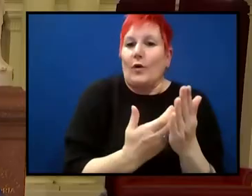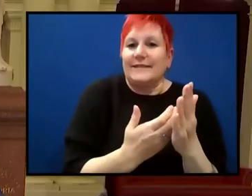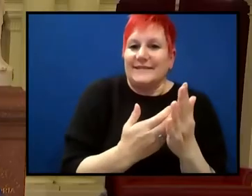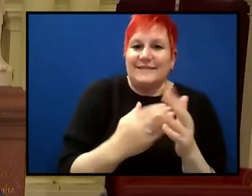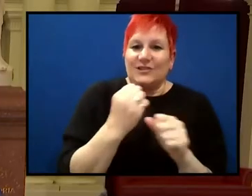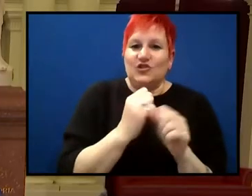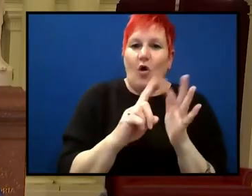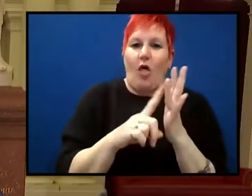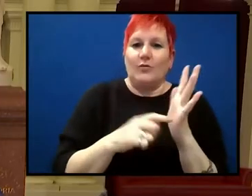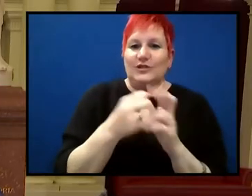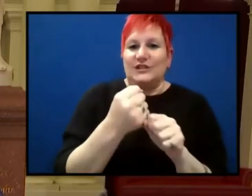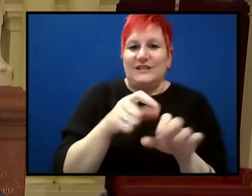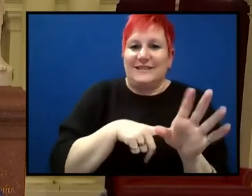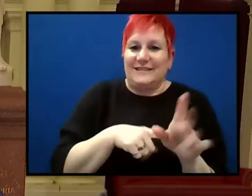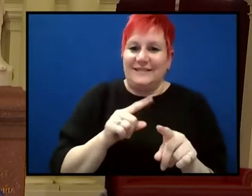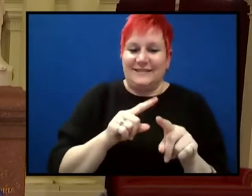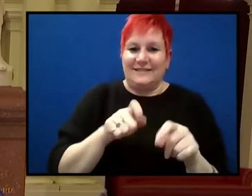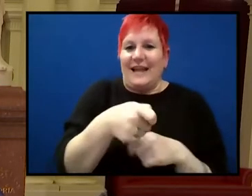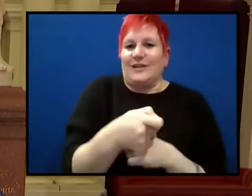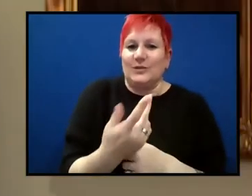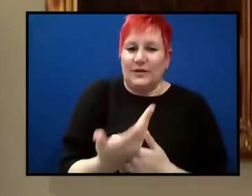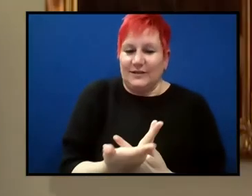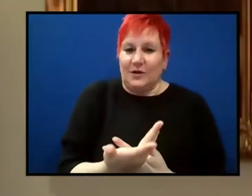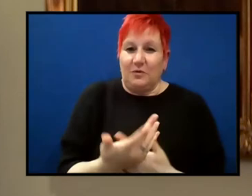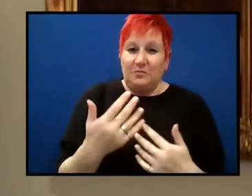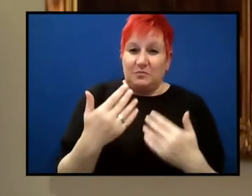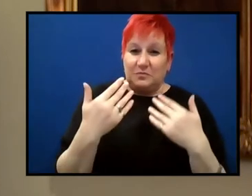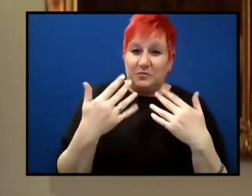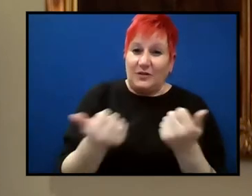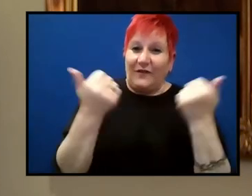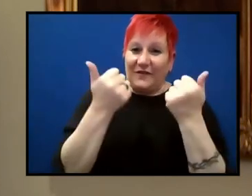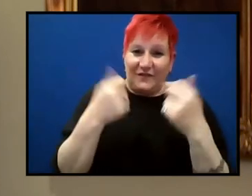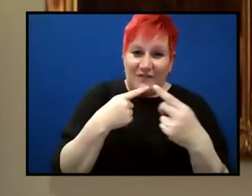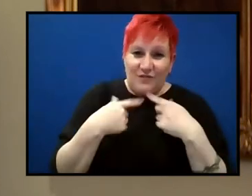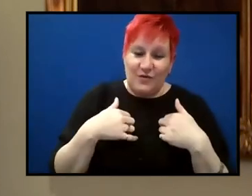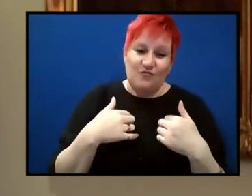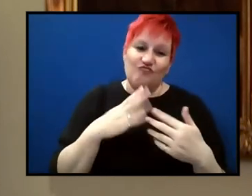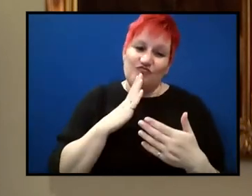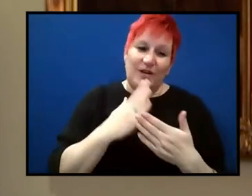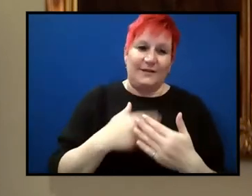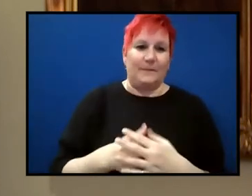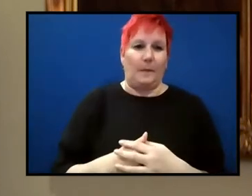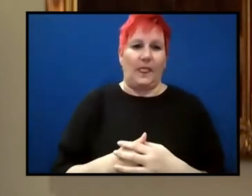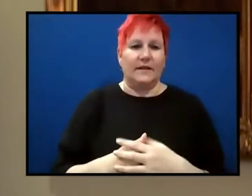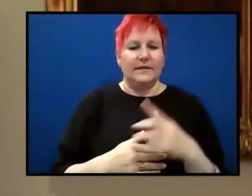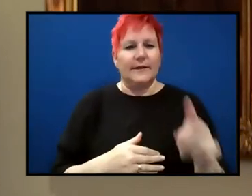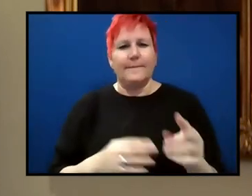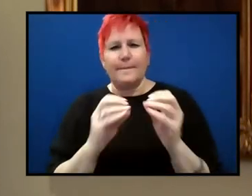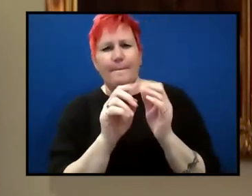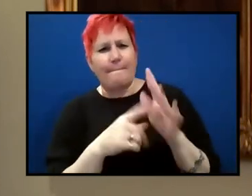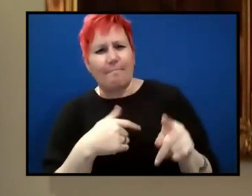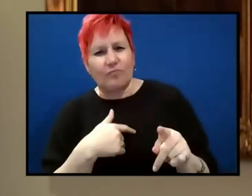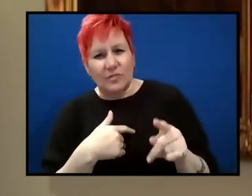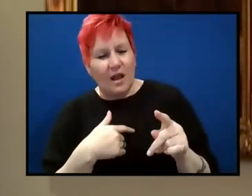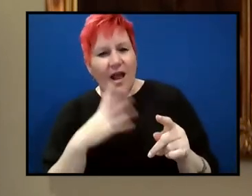And so take me through the process of accepting those new ideas. When, when a new idea